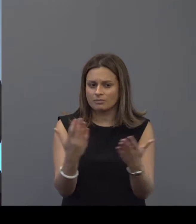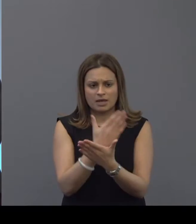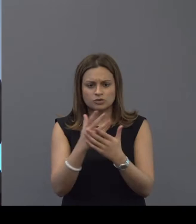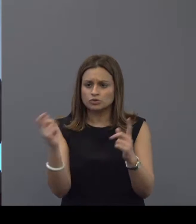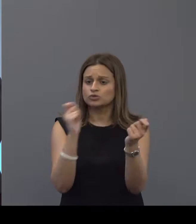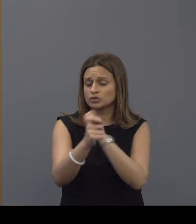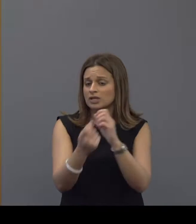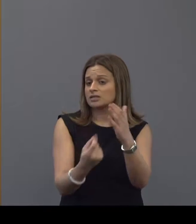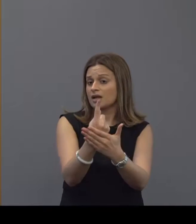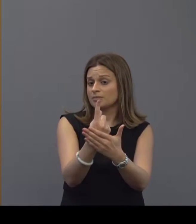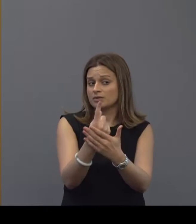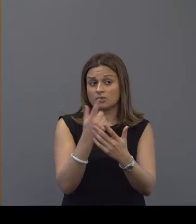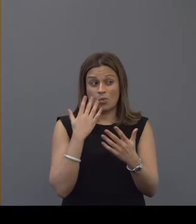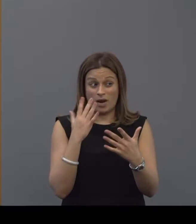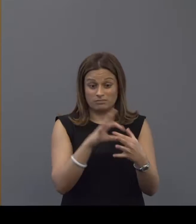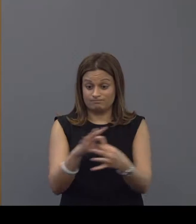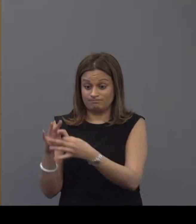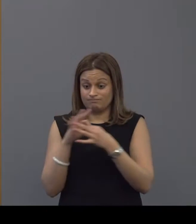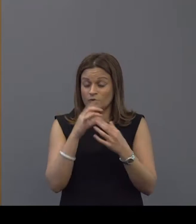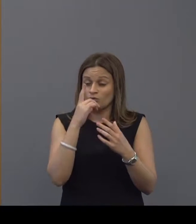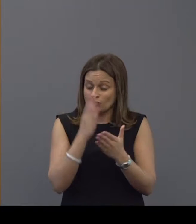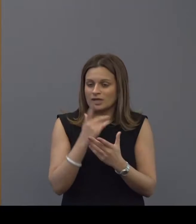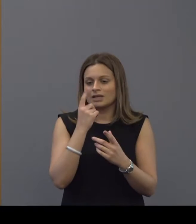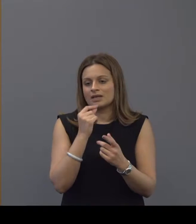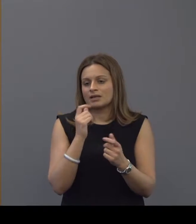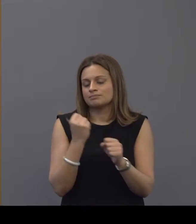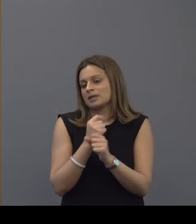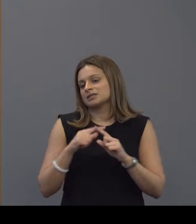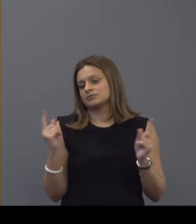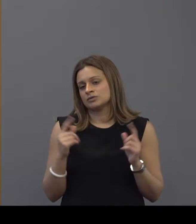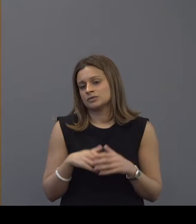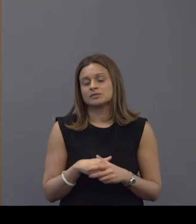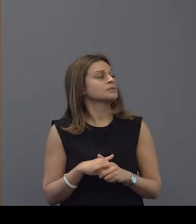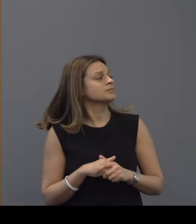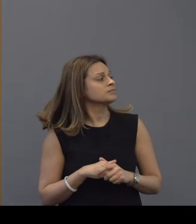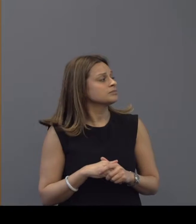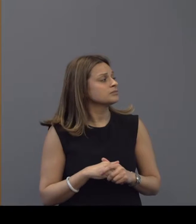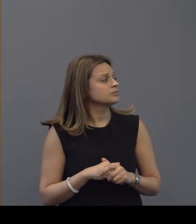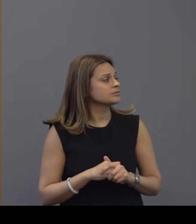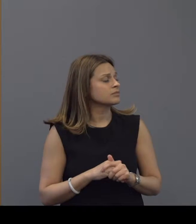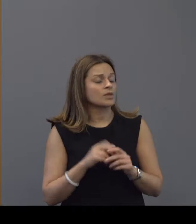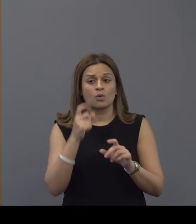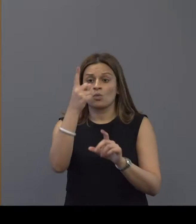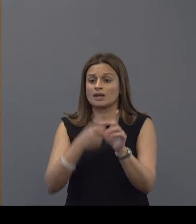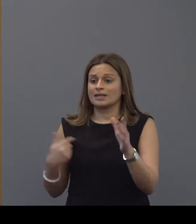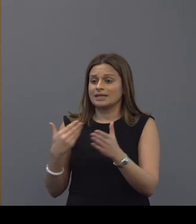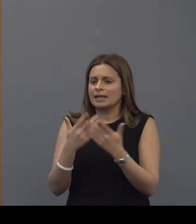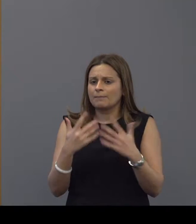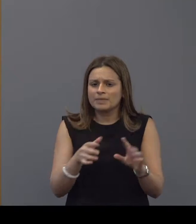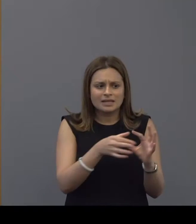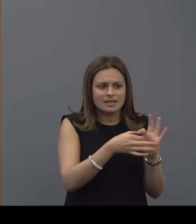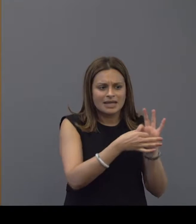make change happen when we work together we really can make a difference over the last year we've done a huge amount of engagement